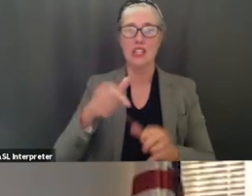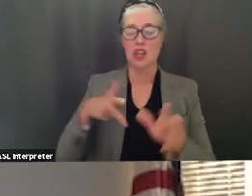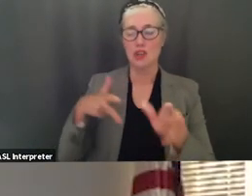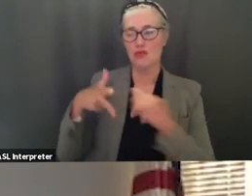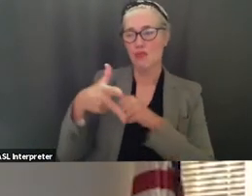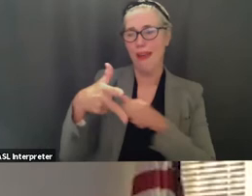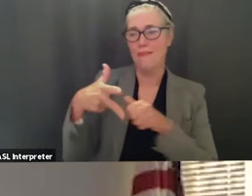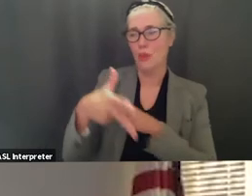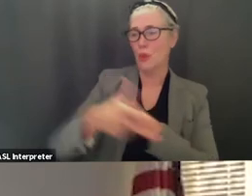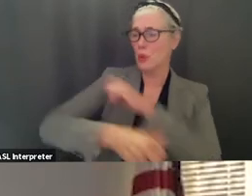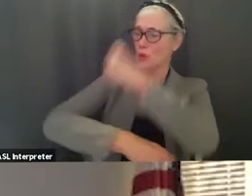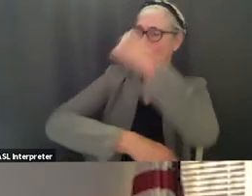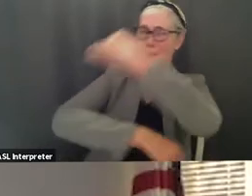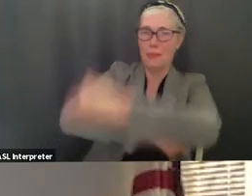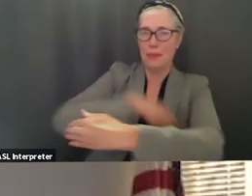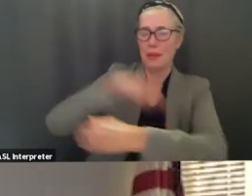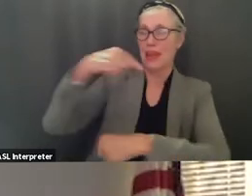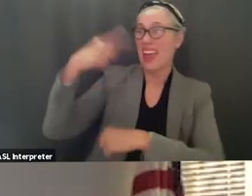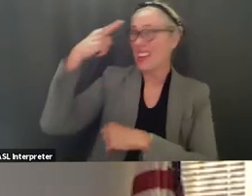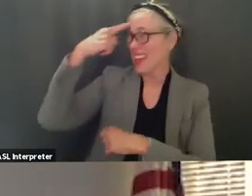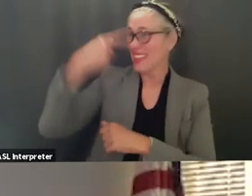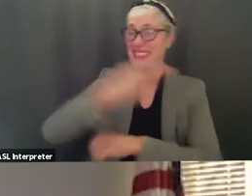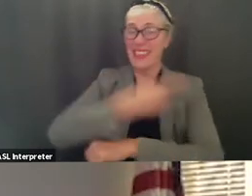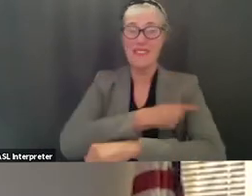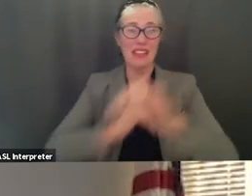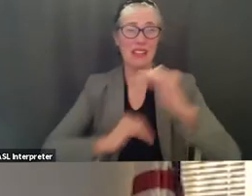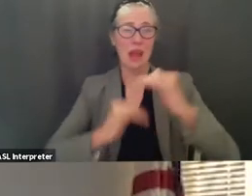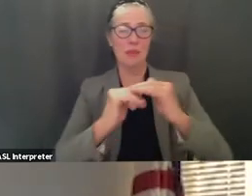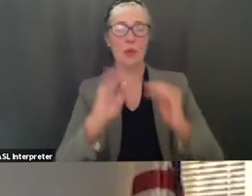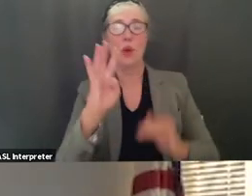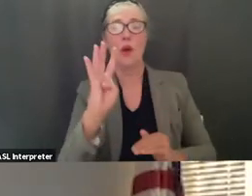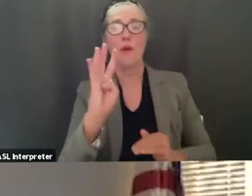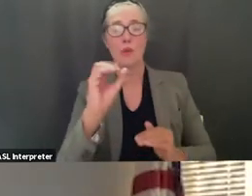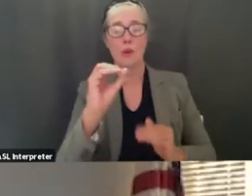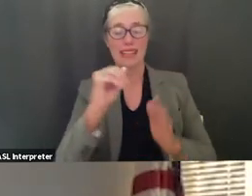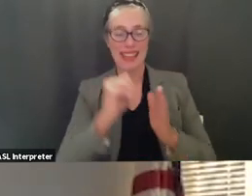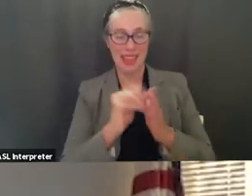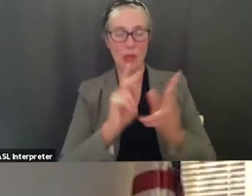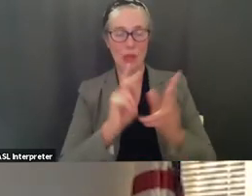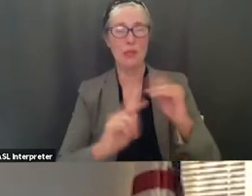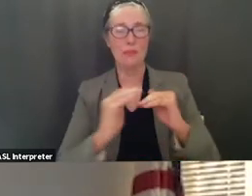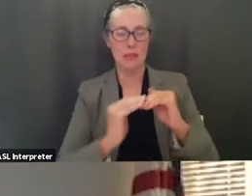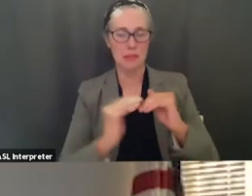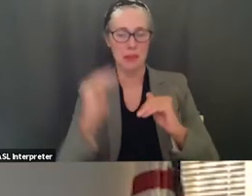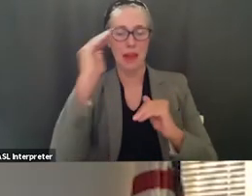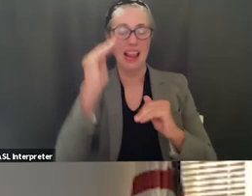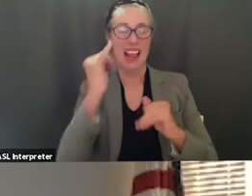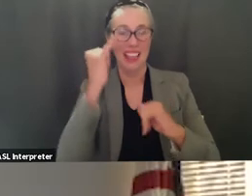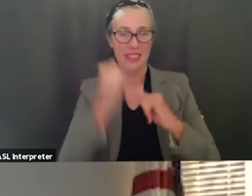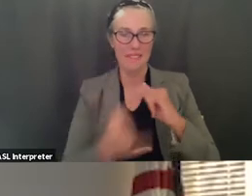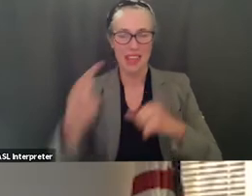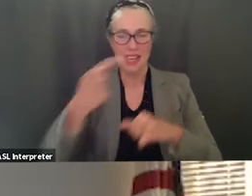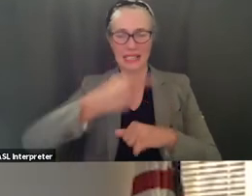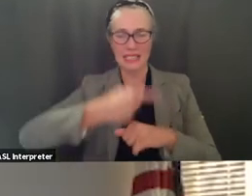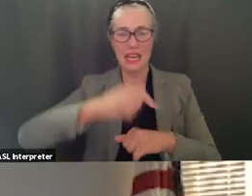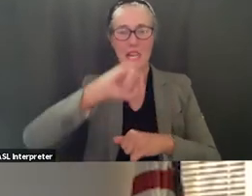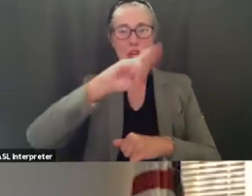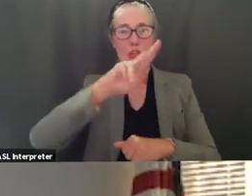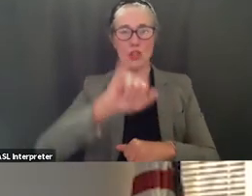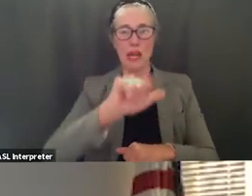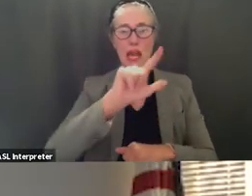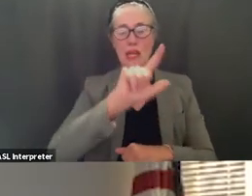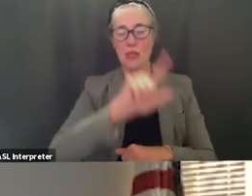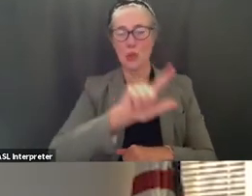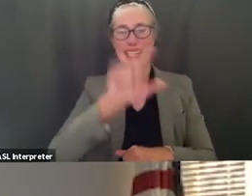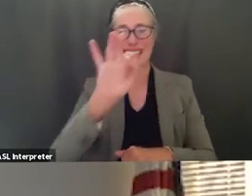vaccinating i think over 40 000 people the final date is july 29th the thursday after next and